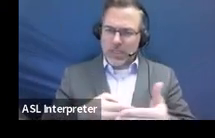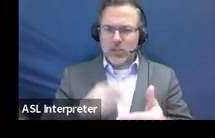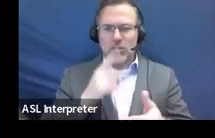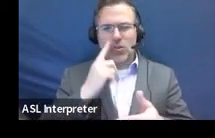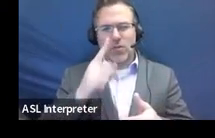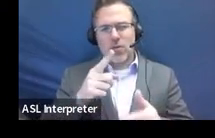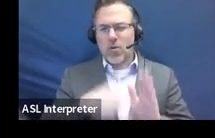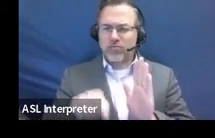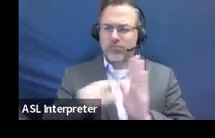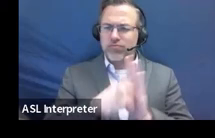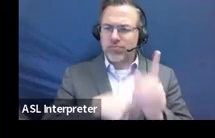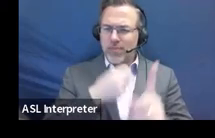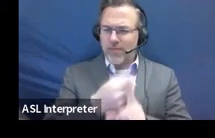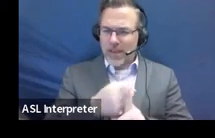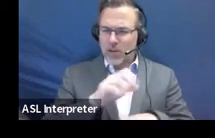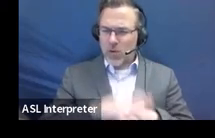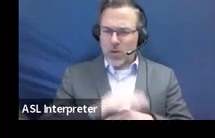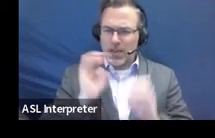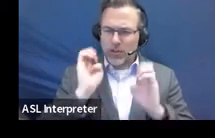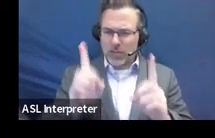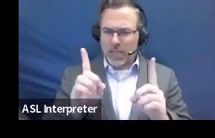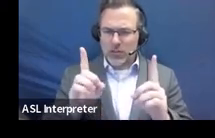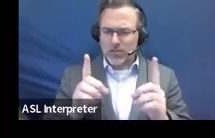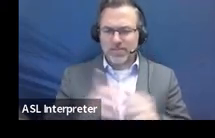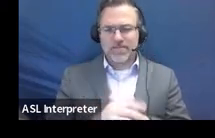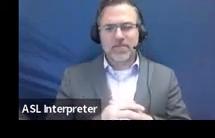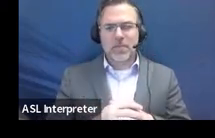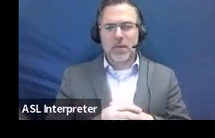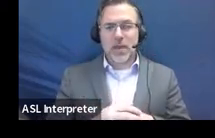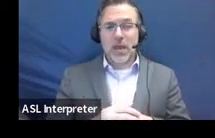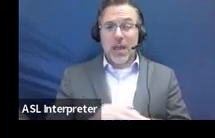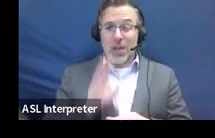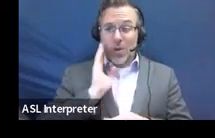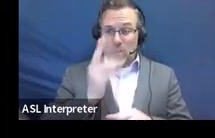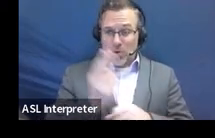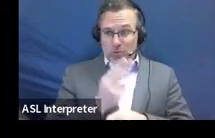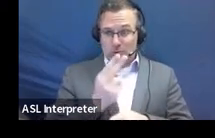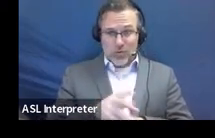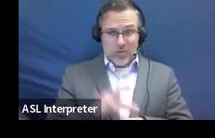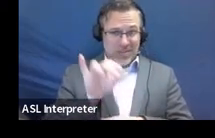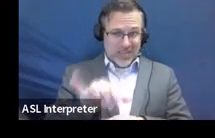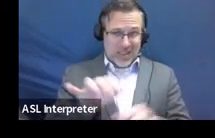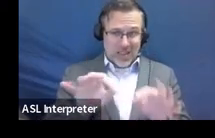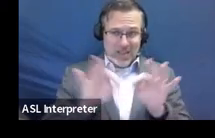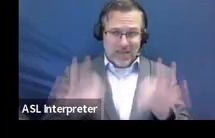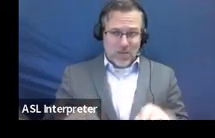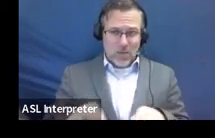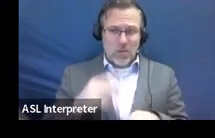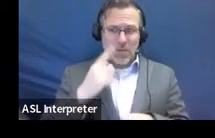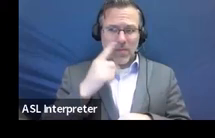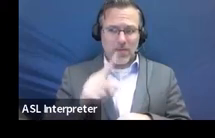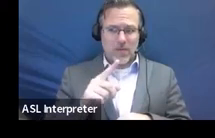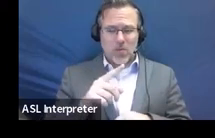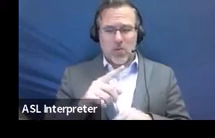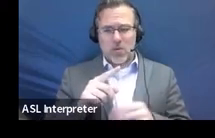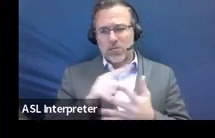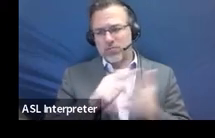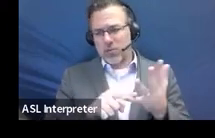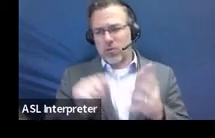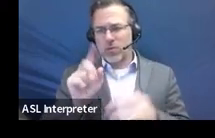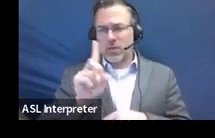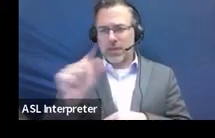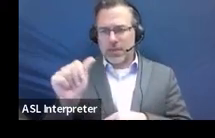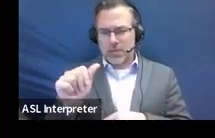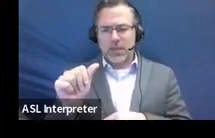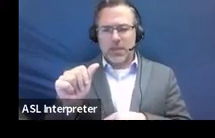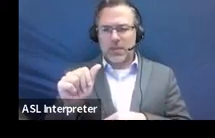educational performance. You would be using this adverse effect form for these disability eligibility